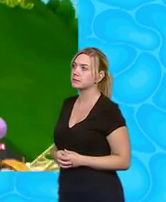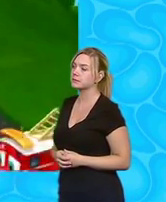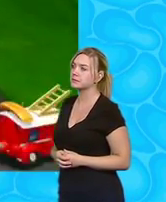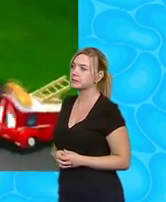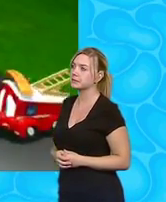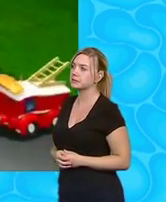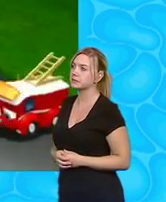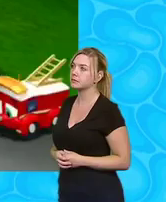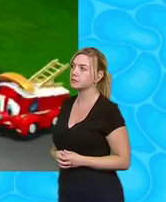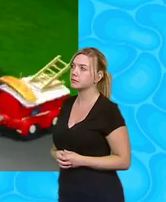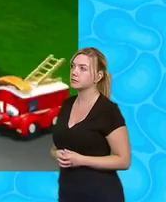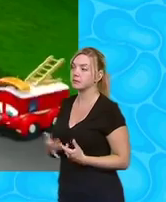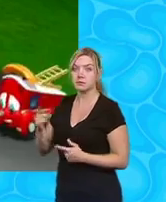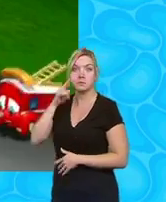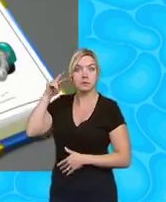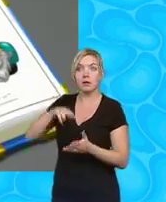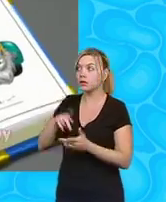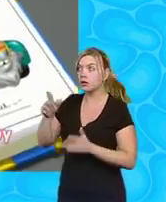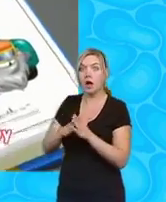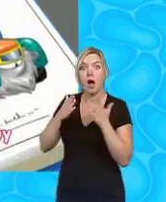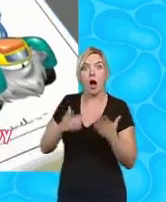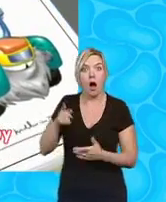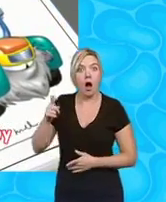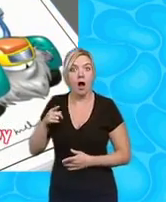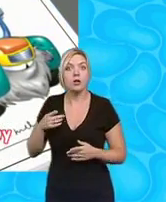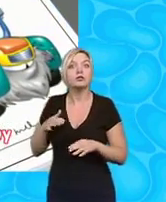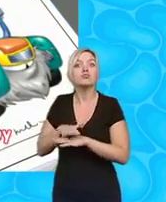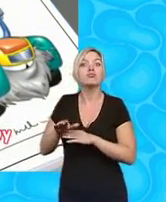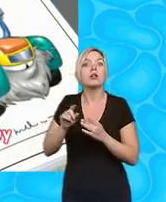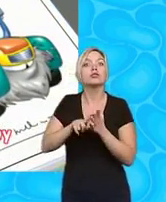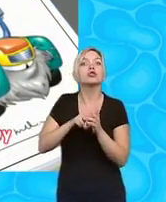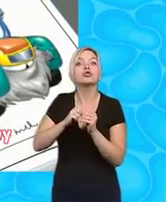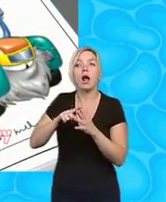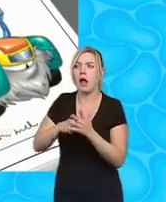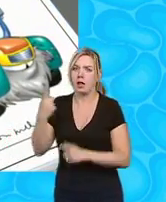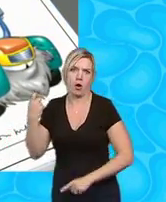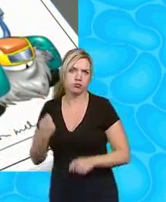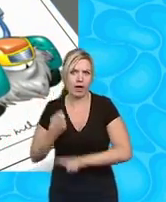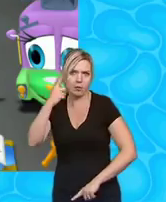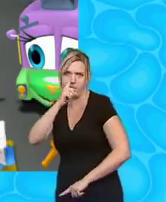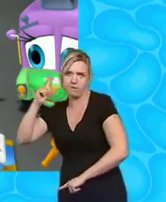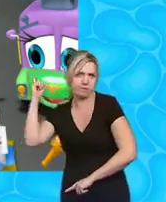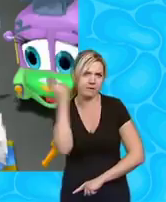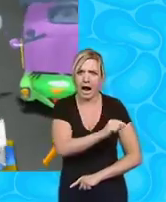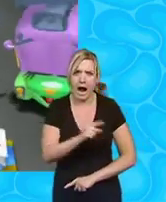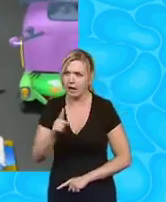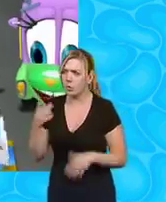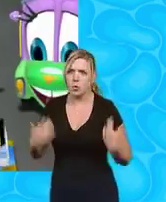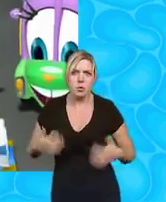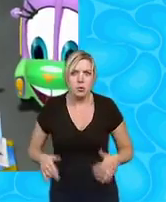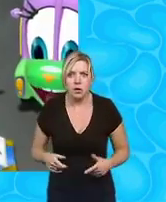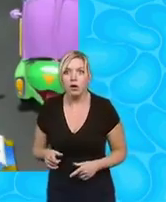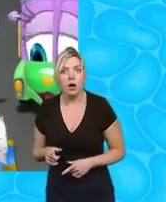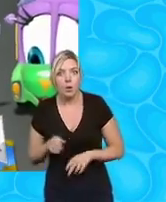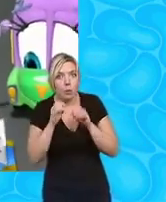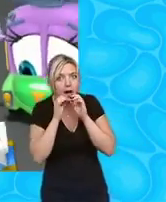do you see him that's Chuck Yeager he's broken the all-time speed record fastest truck alive wow